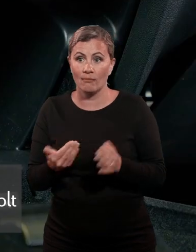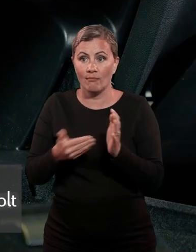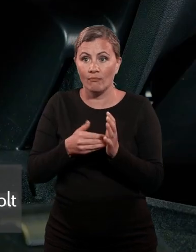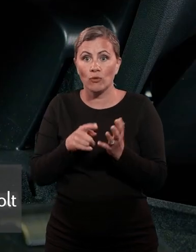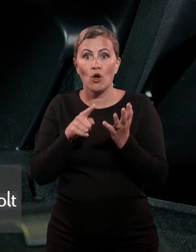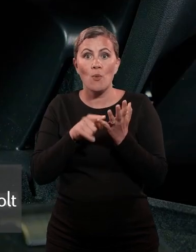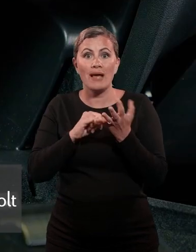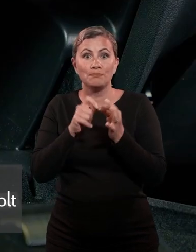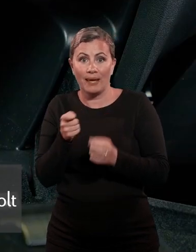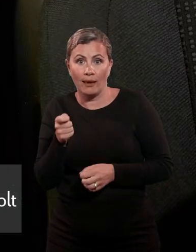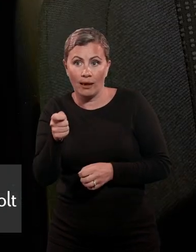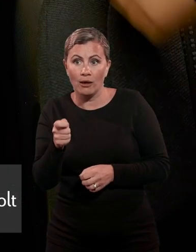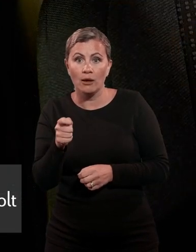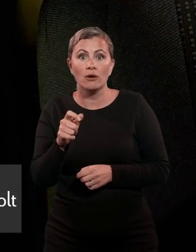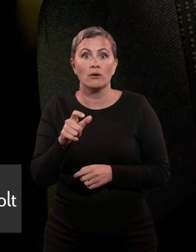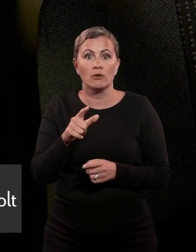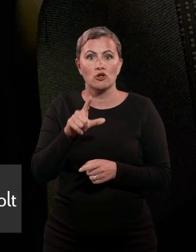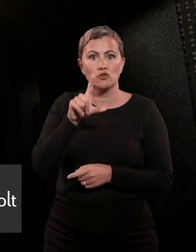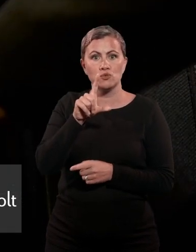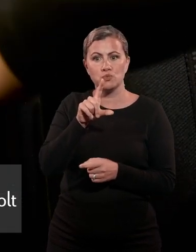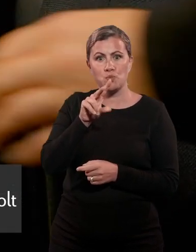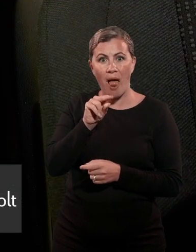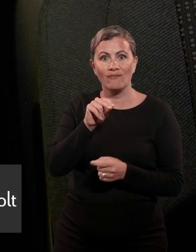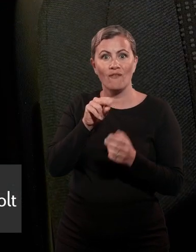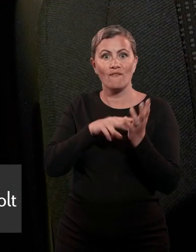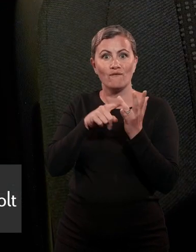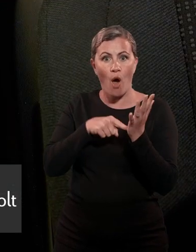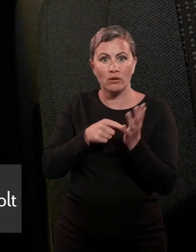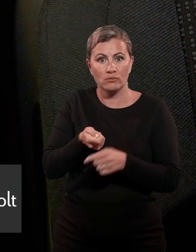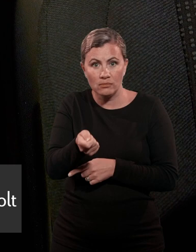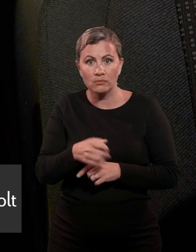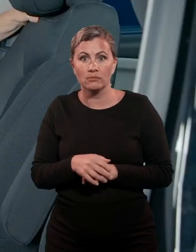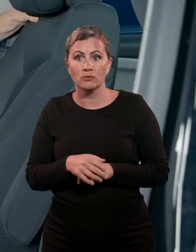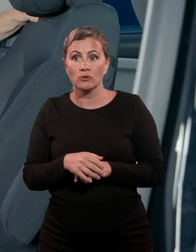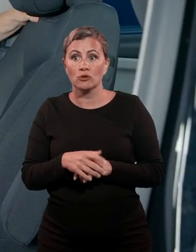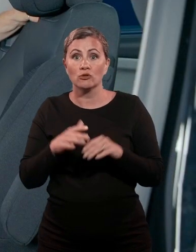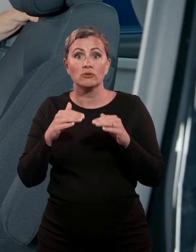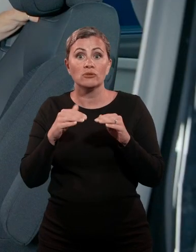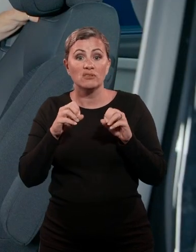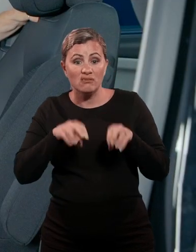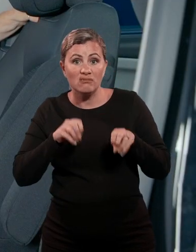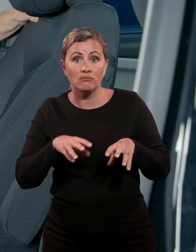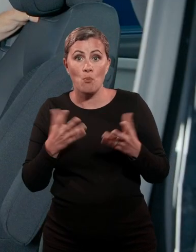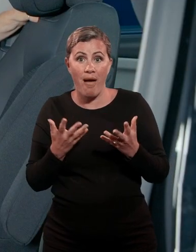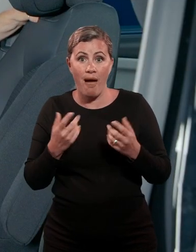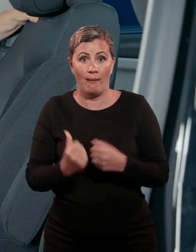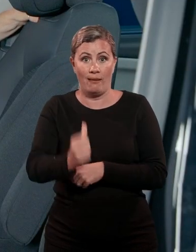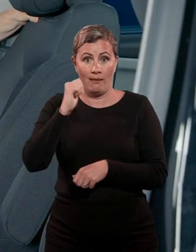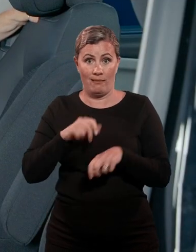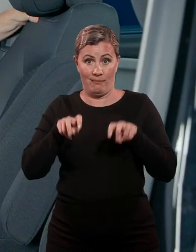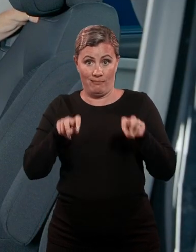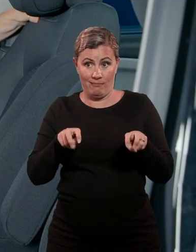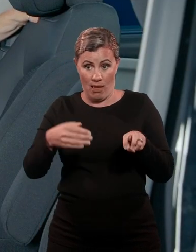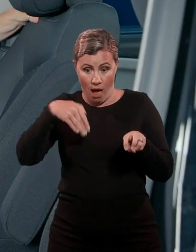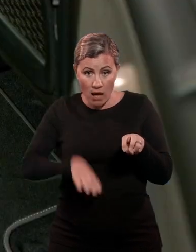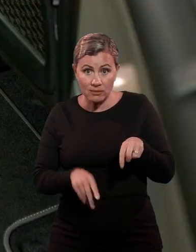automatic versions, with a sliding lid which houses a USB port and a 12-volt socket. There is a storage shelf beneath the